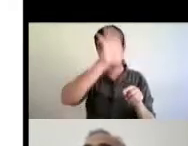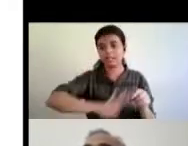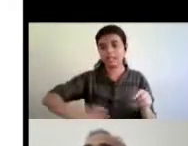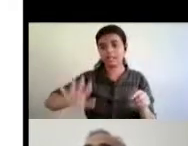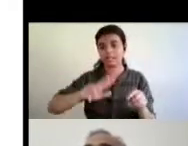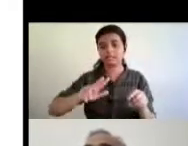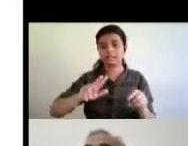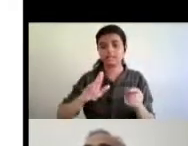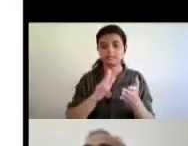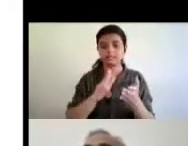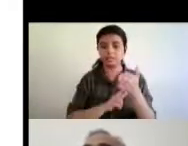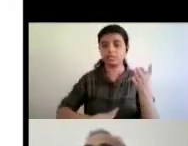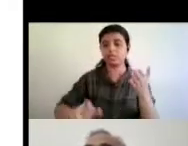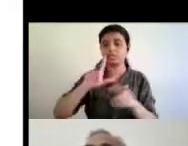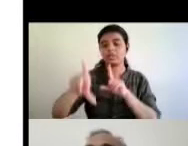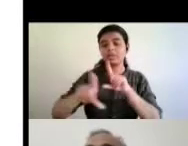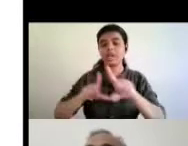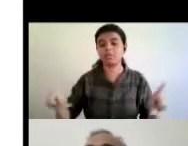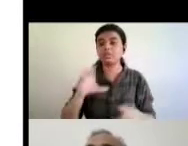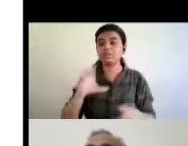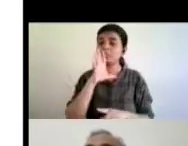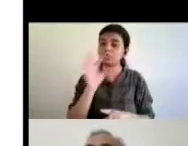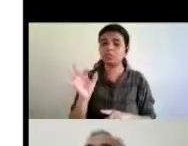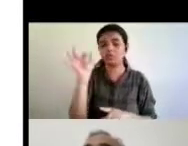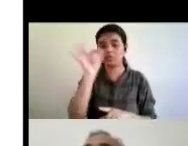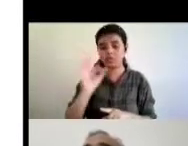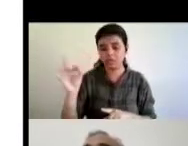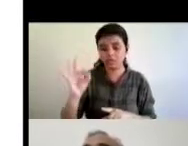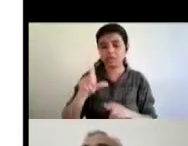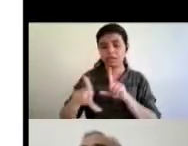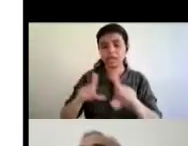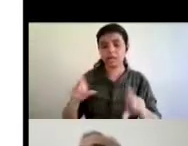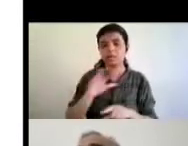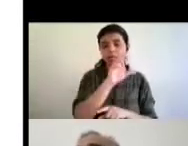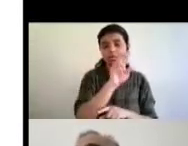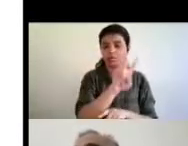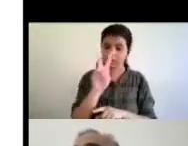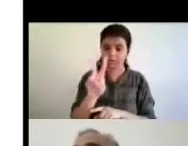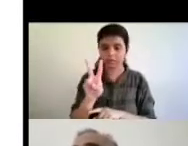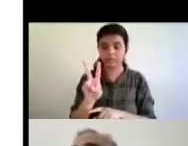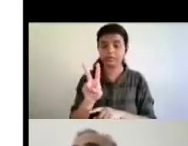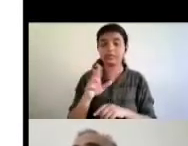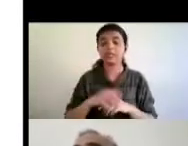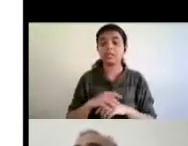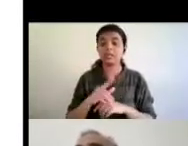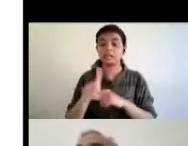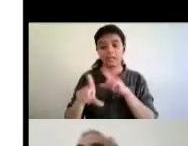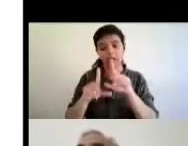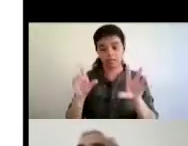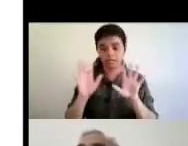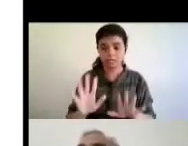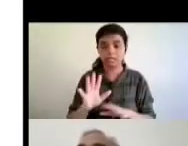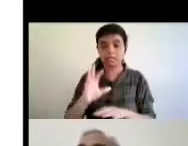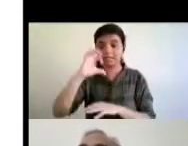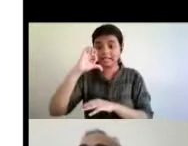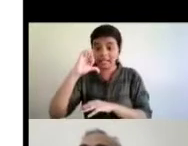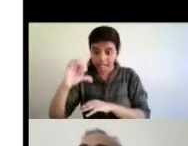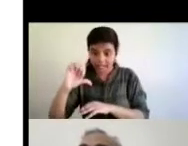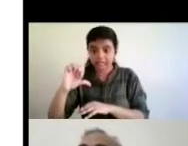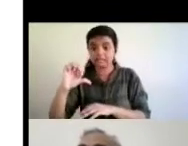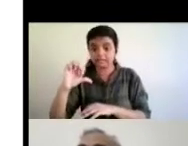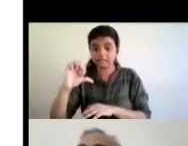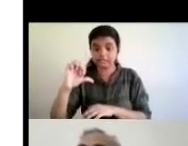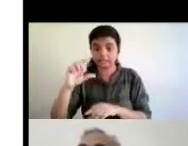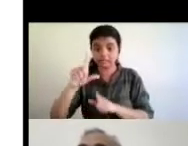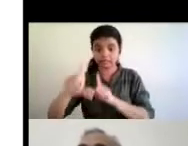uh languages official languages and nine of those official languages are actually figured in the